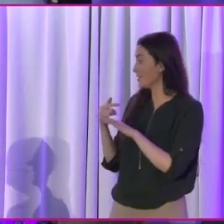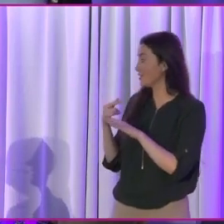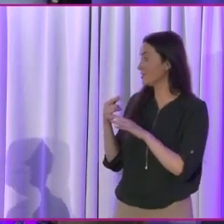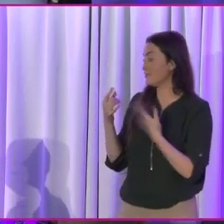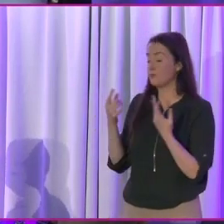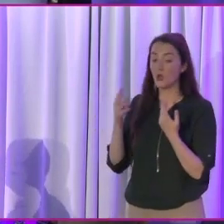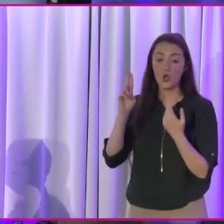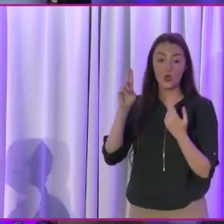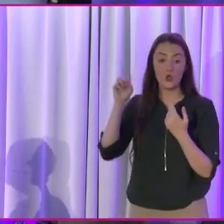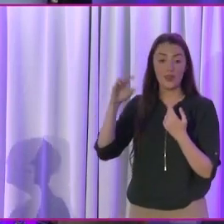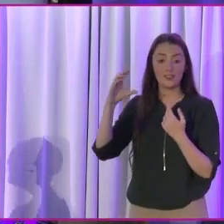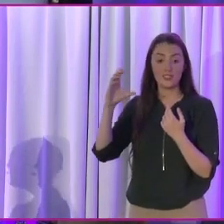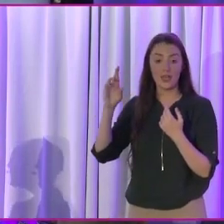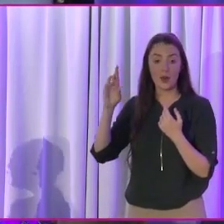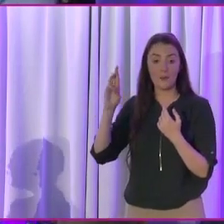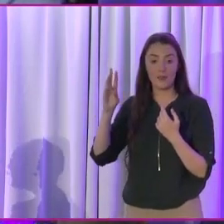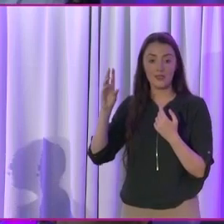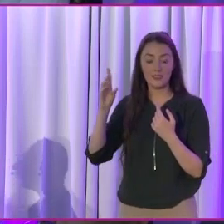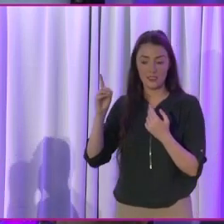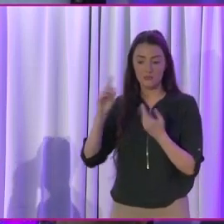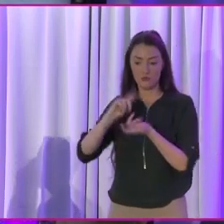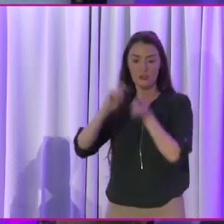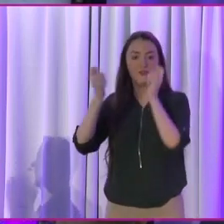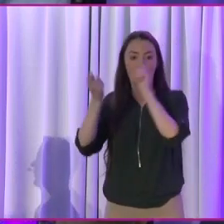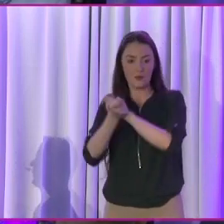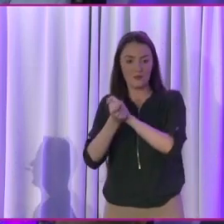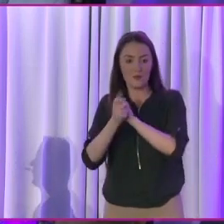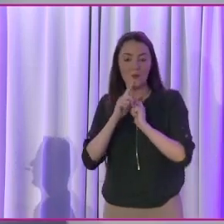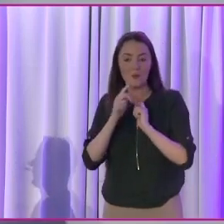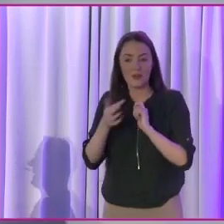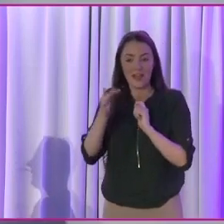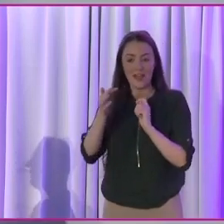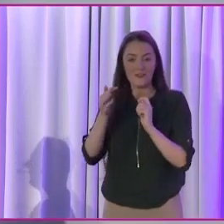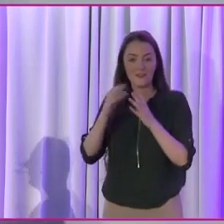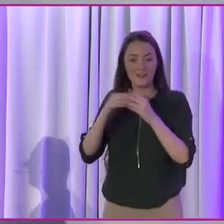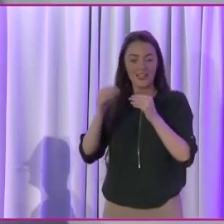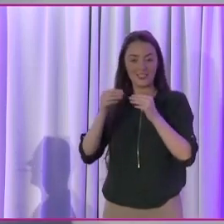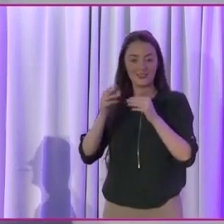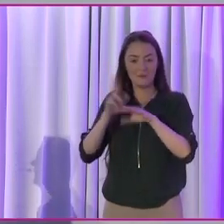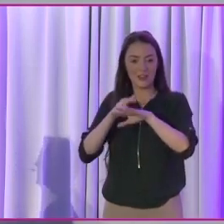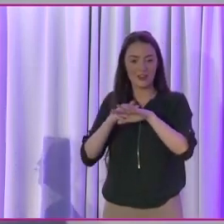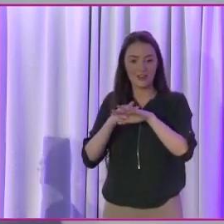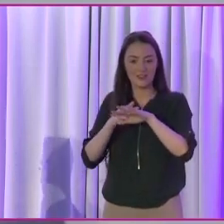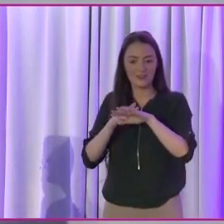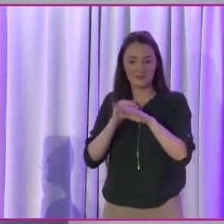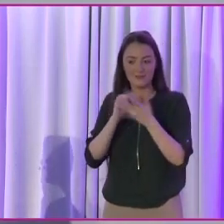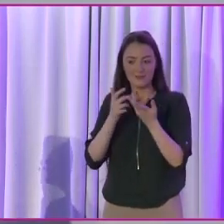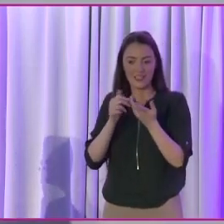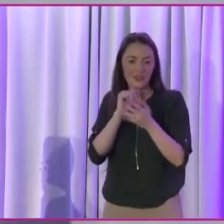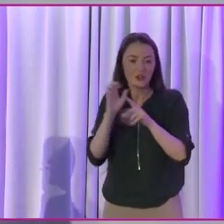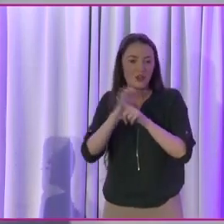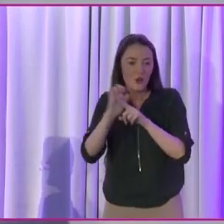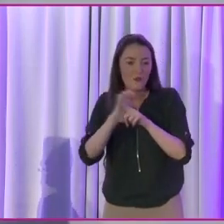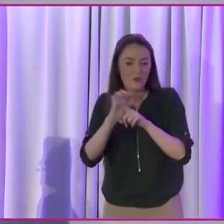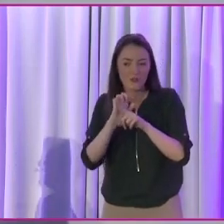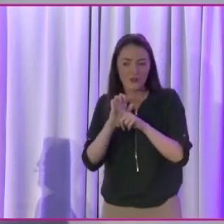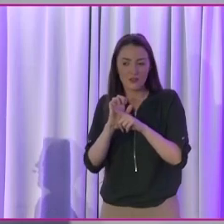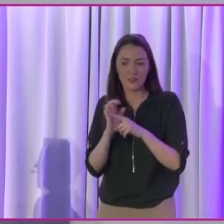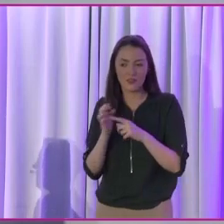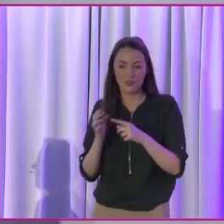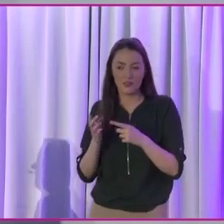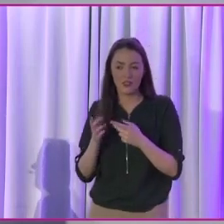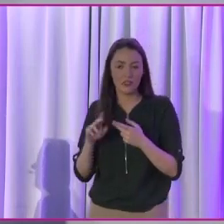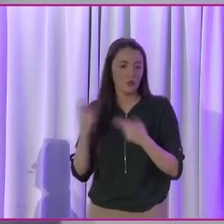look, the UNCRPD is transformative, but if things were right, there would be no need for that convention, you know. So I think we need to change,